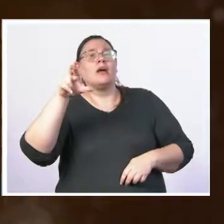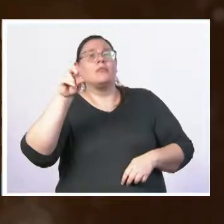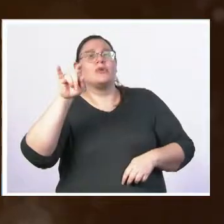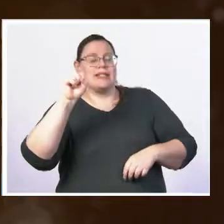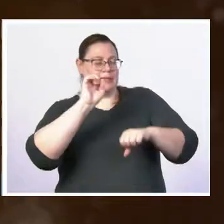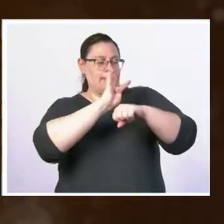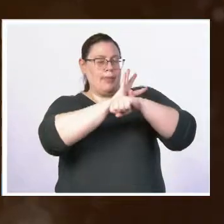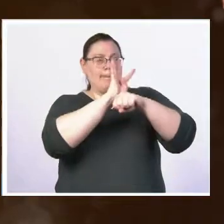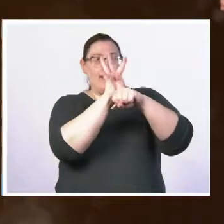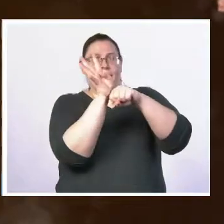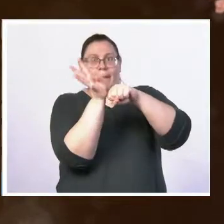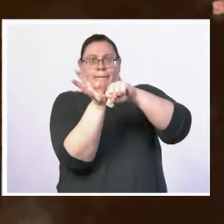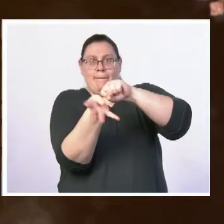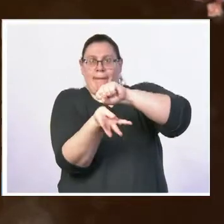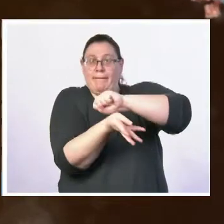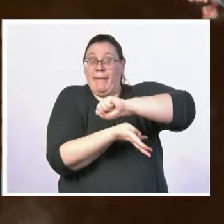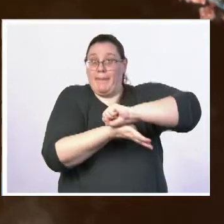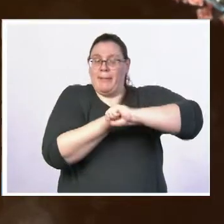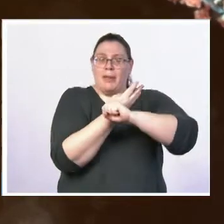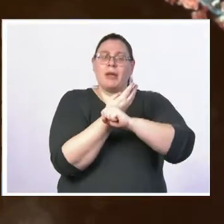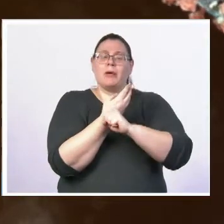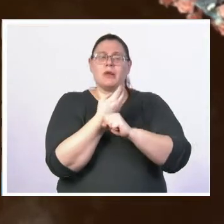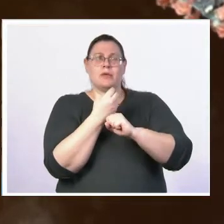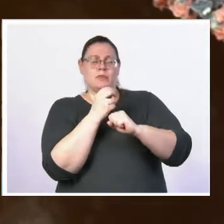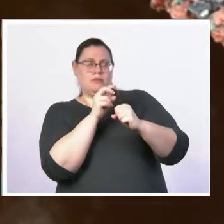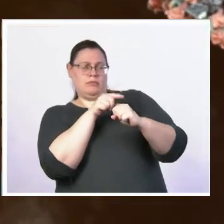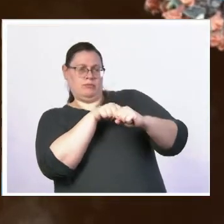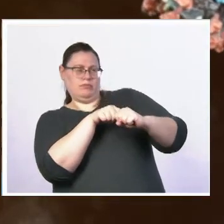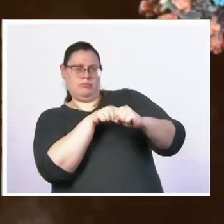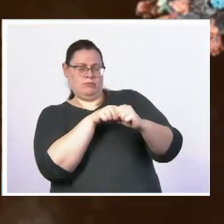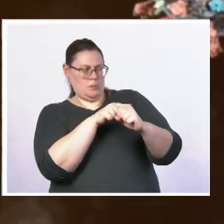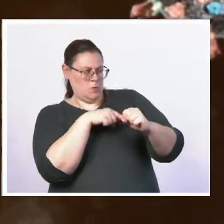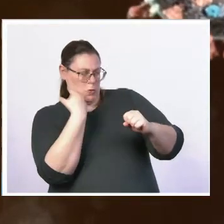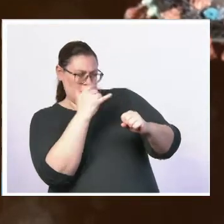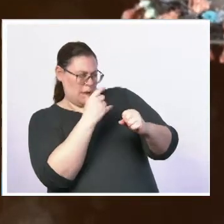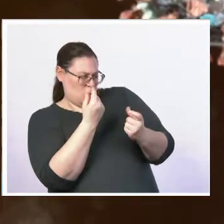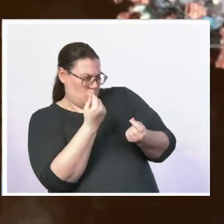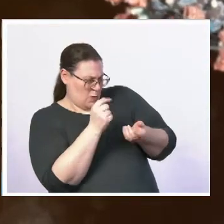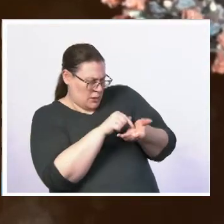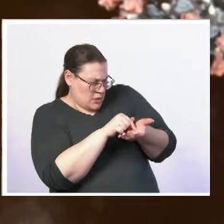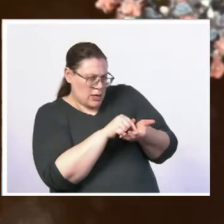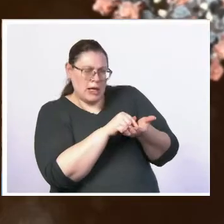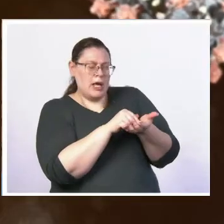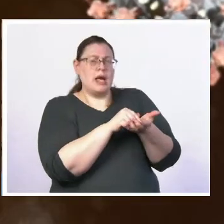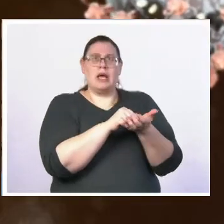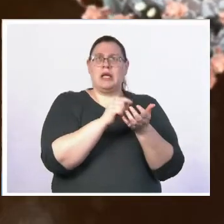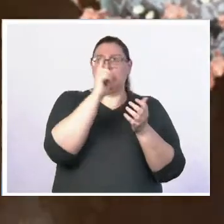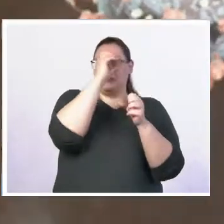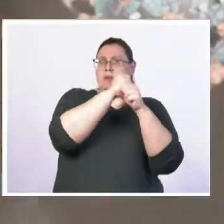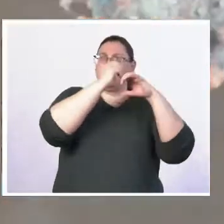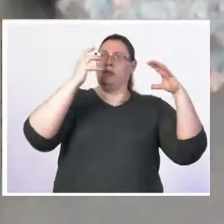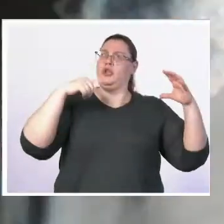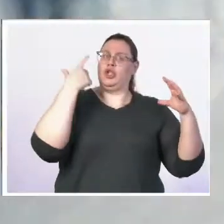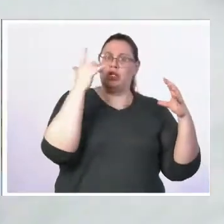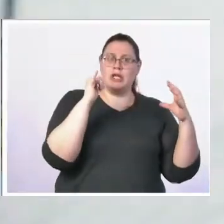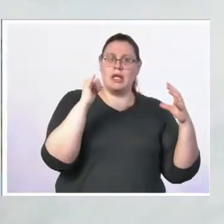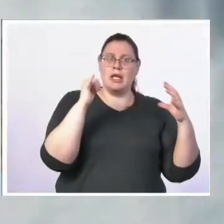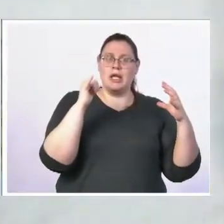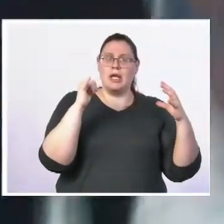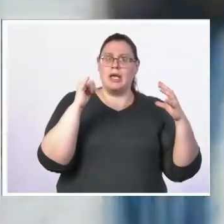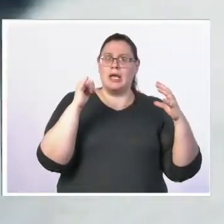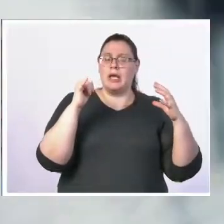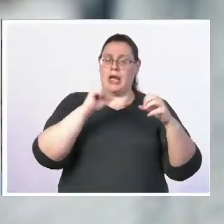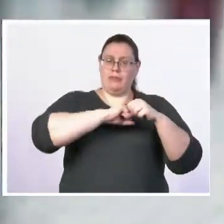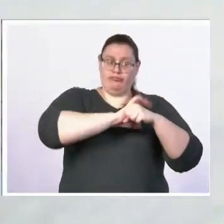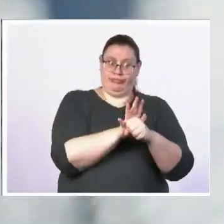proteins surrounding it so you figure out what that picture looks like and what it was going to look like in